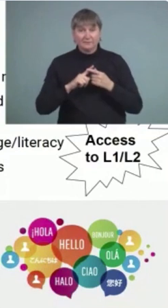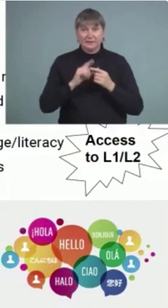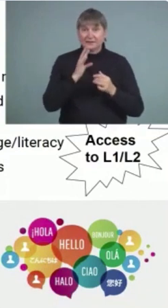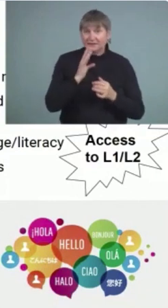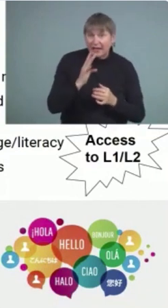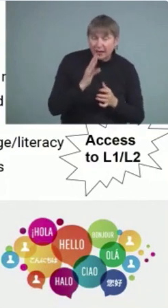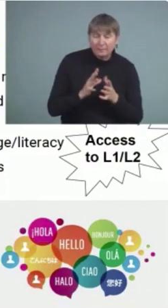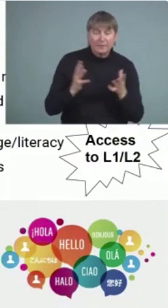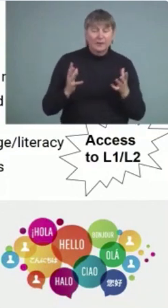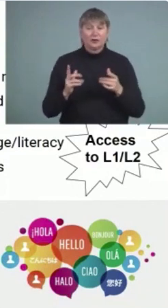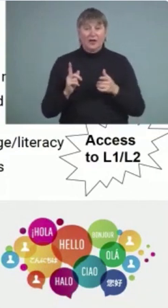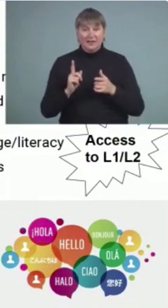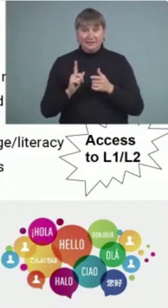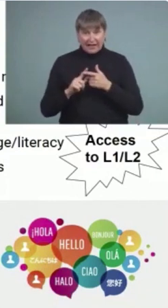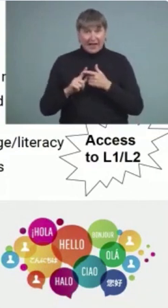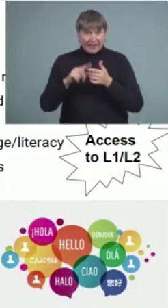literacy?